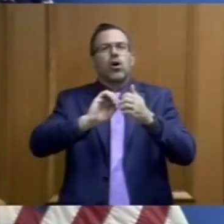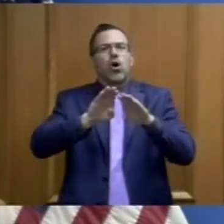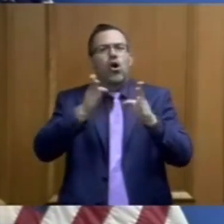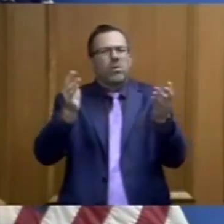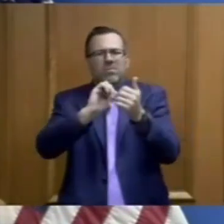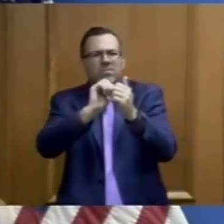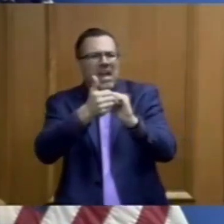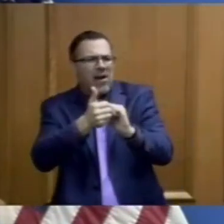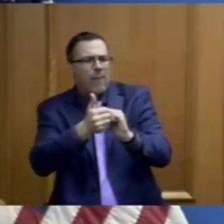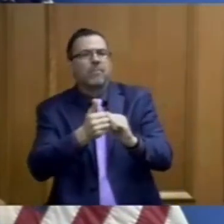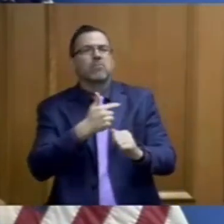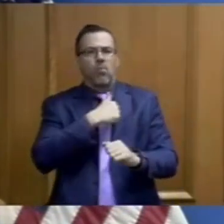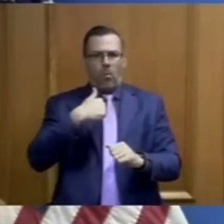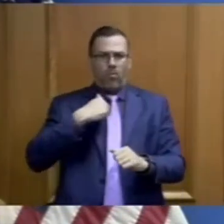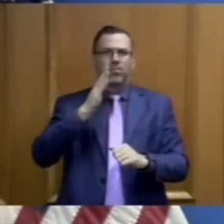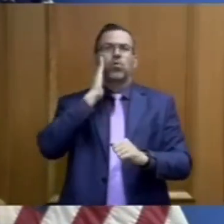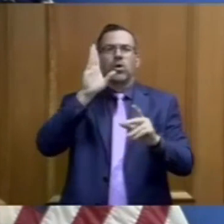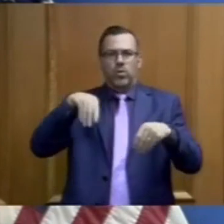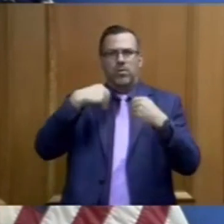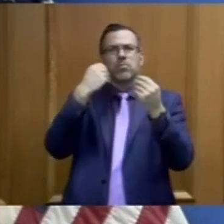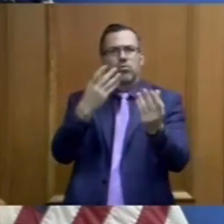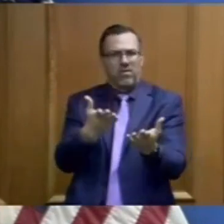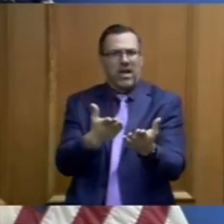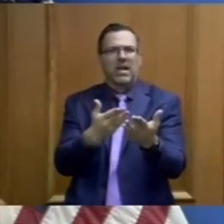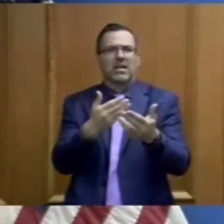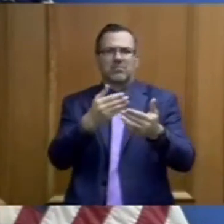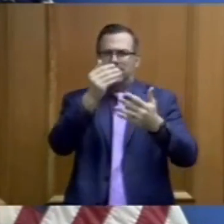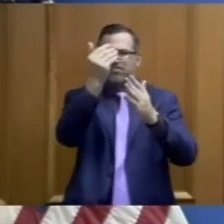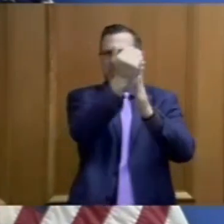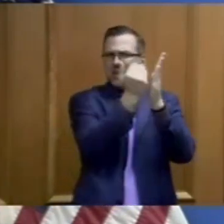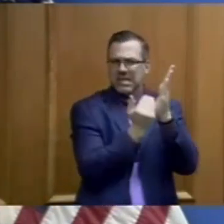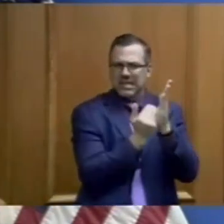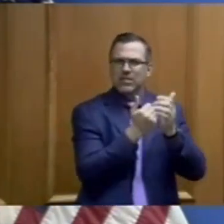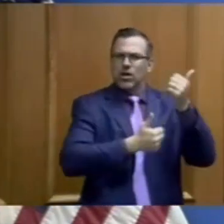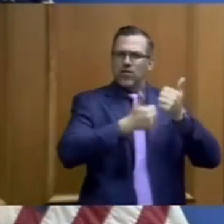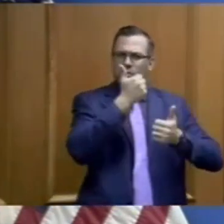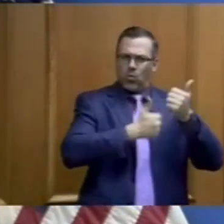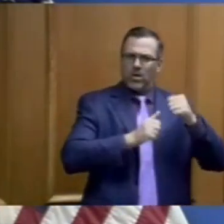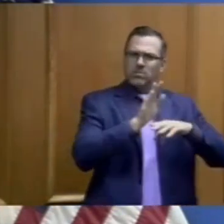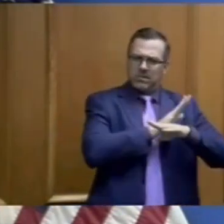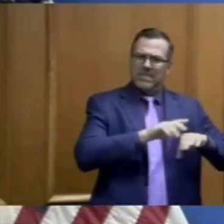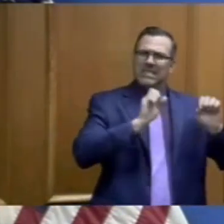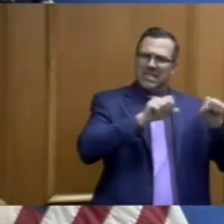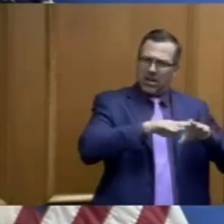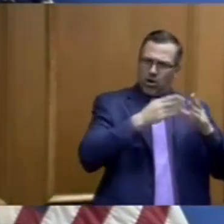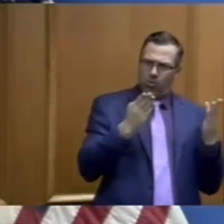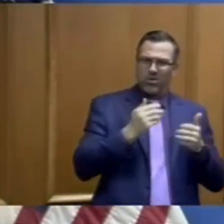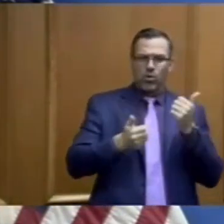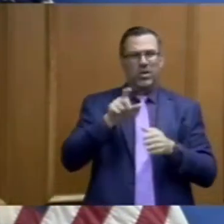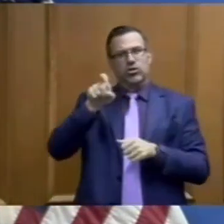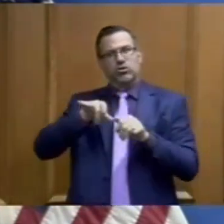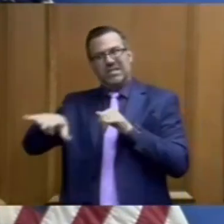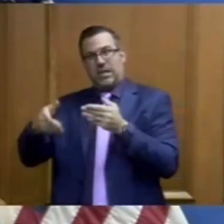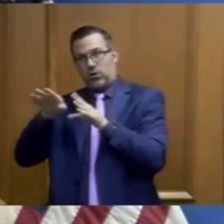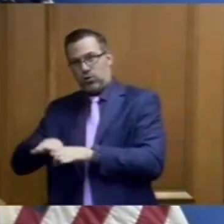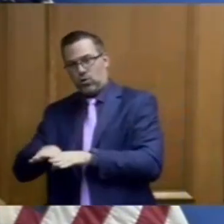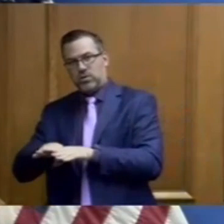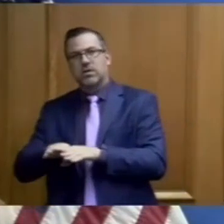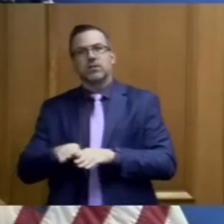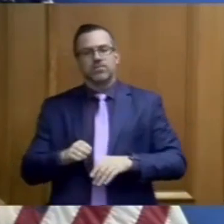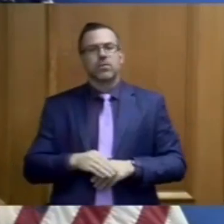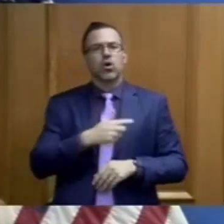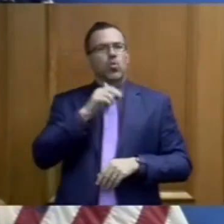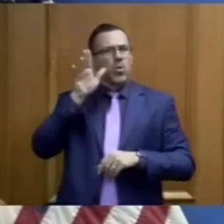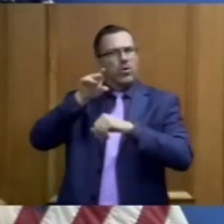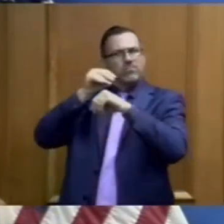and guidance that will provide in accordance with state and national experts in both business and in medicine. I mentioned